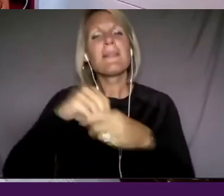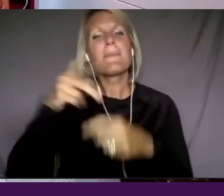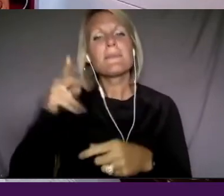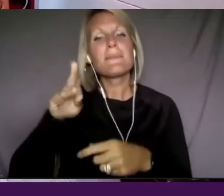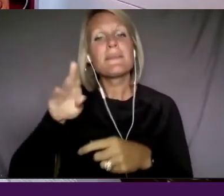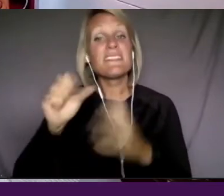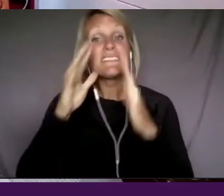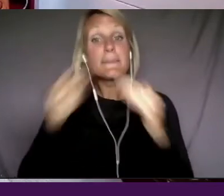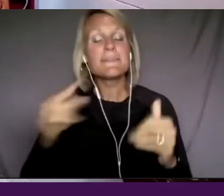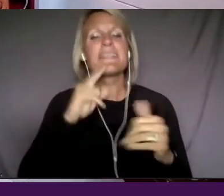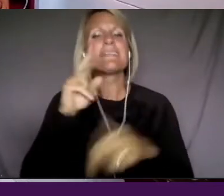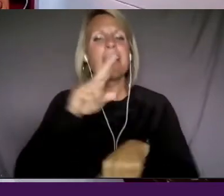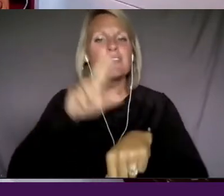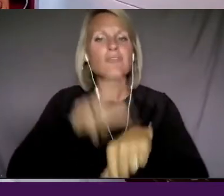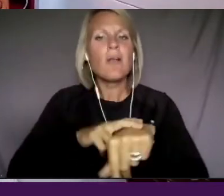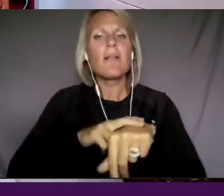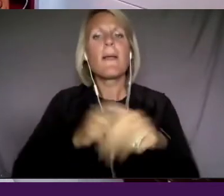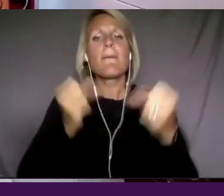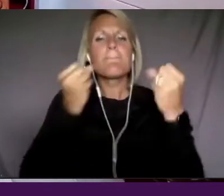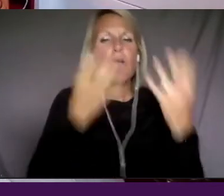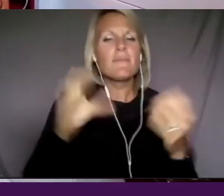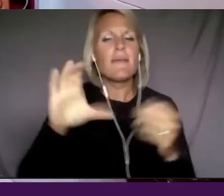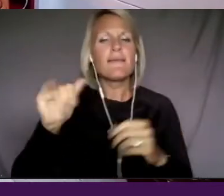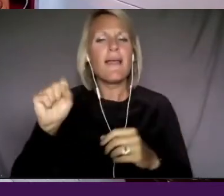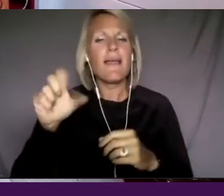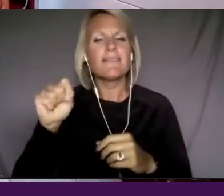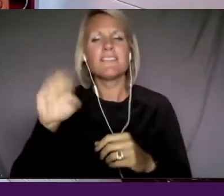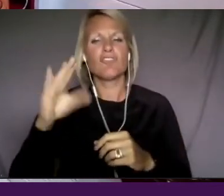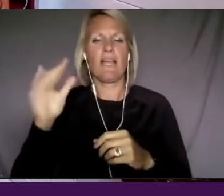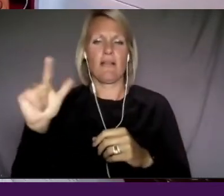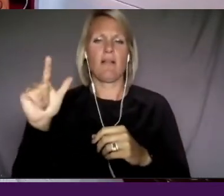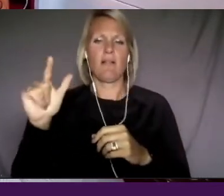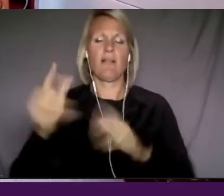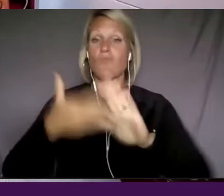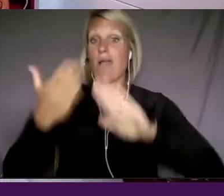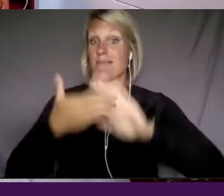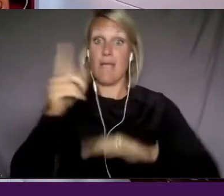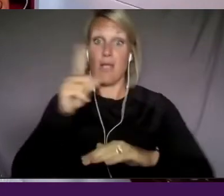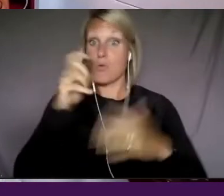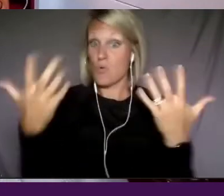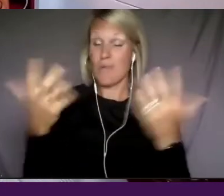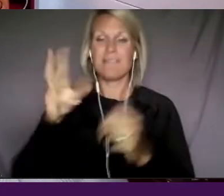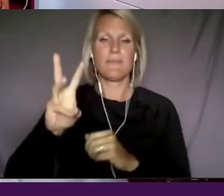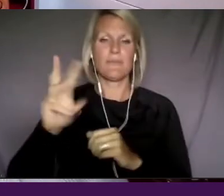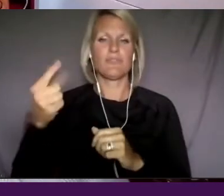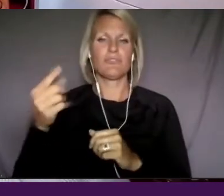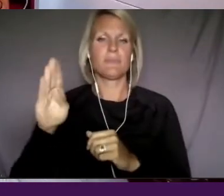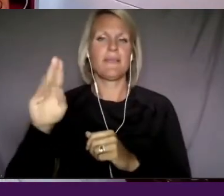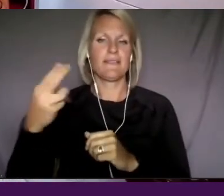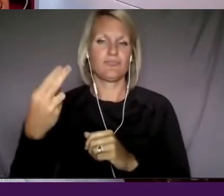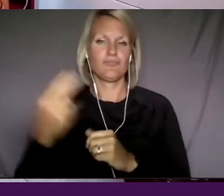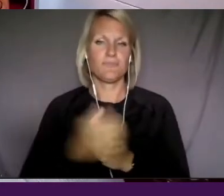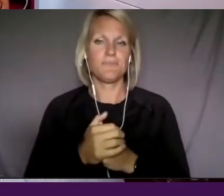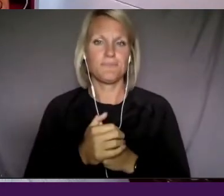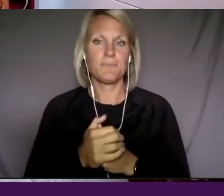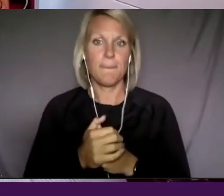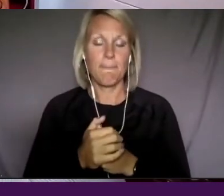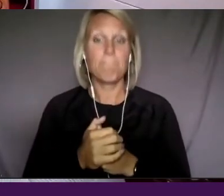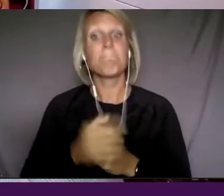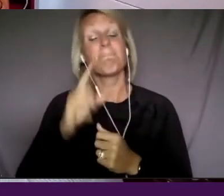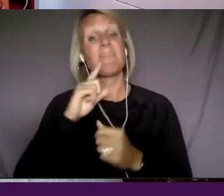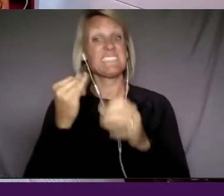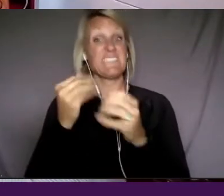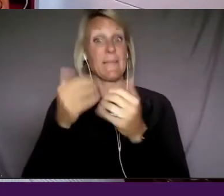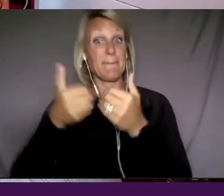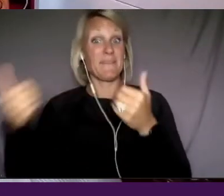multicast channel that is run by WGBH. Um, it's independent from PBS,